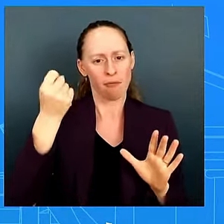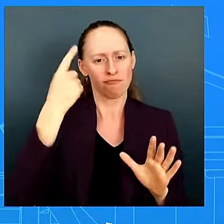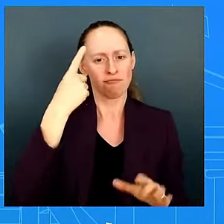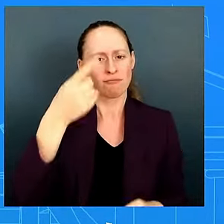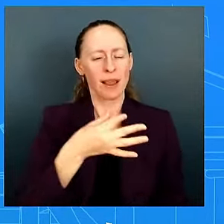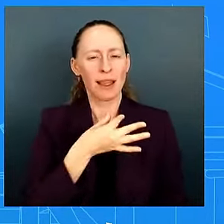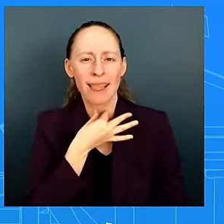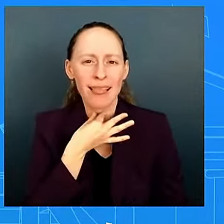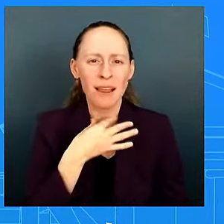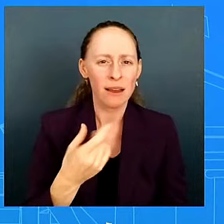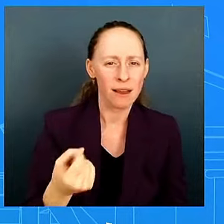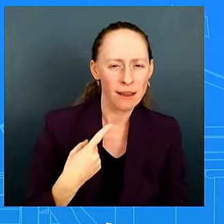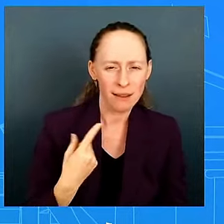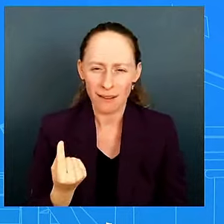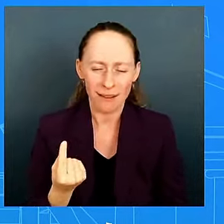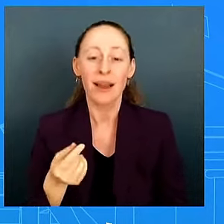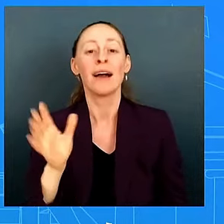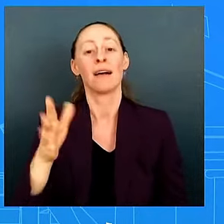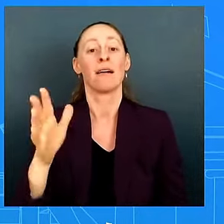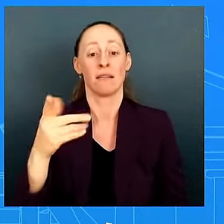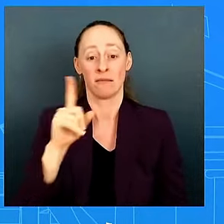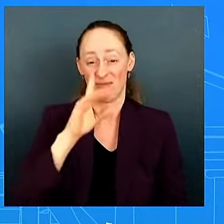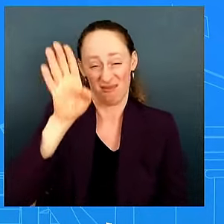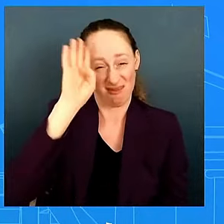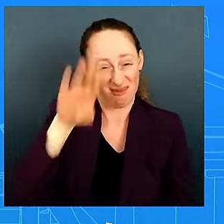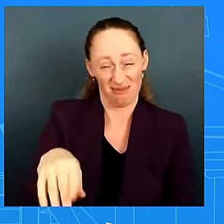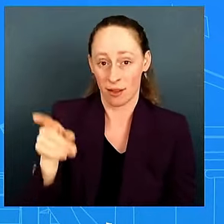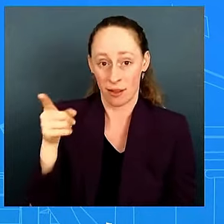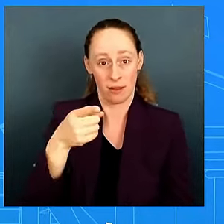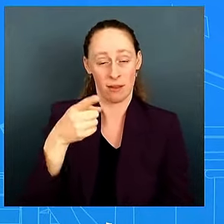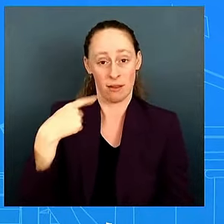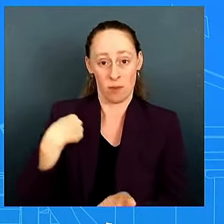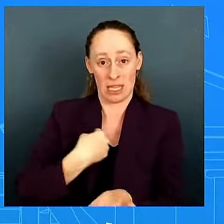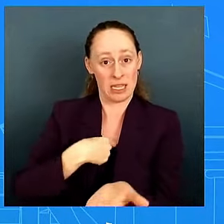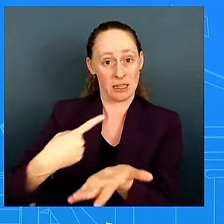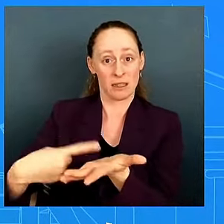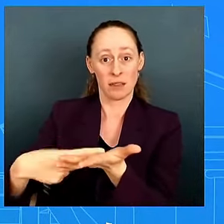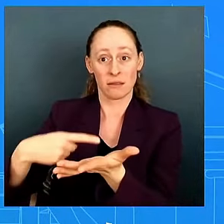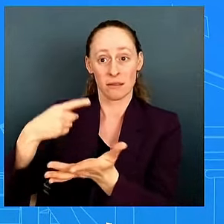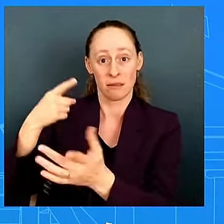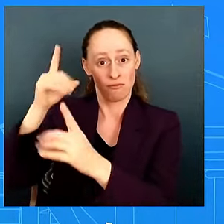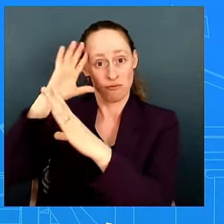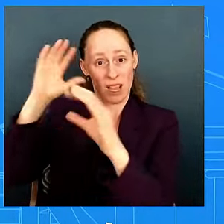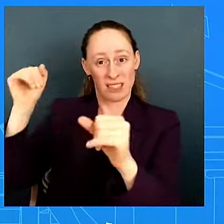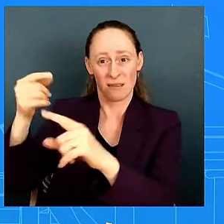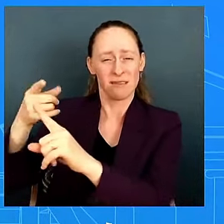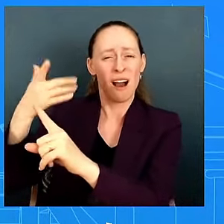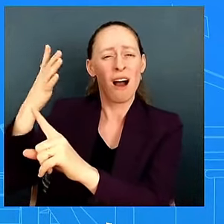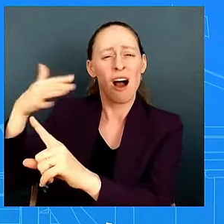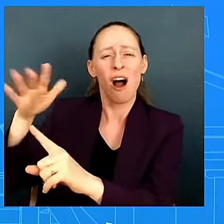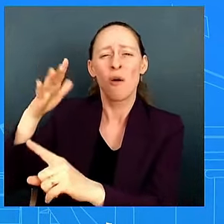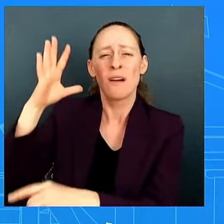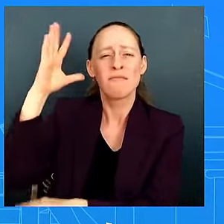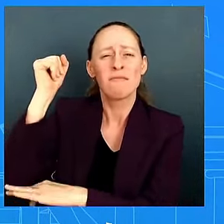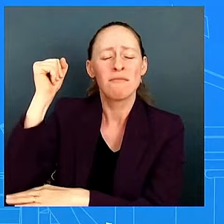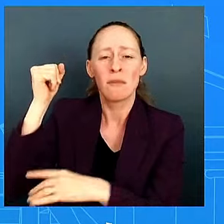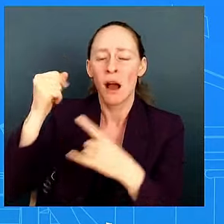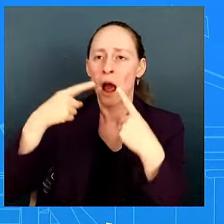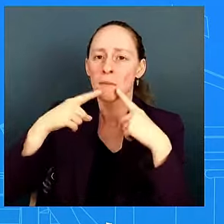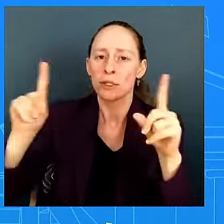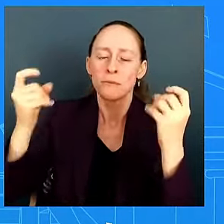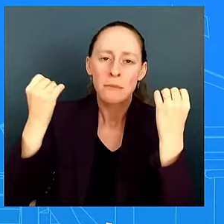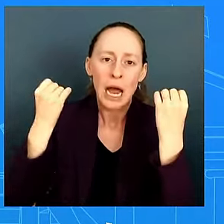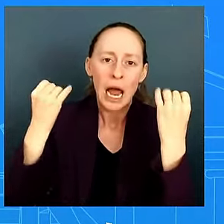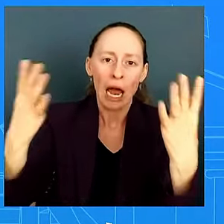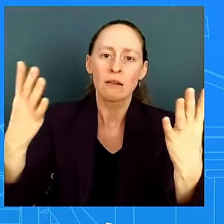administration he has in delivering on legislation key policies that is because with age